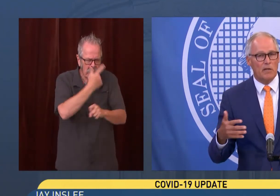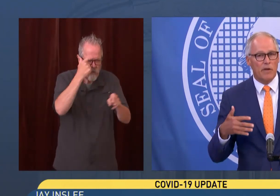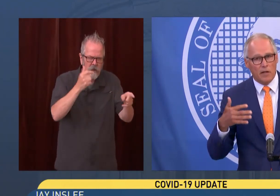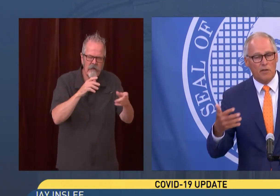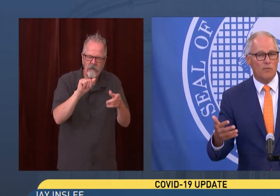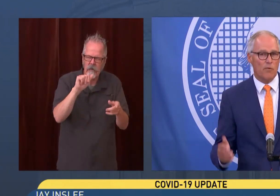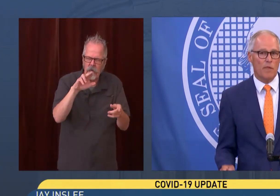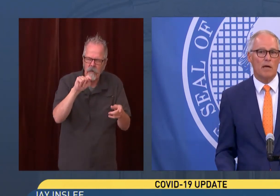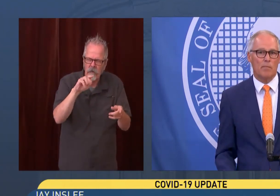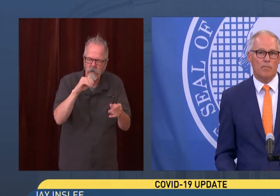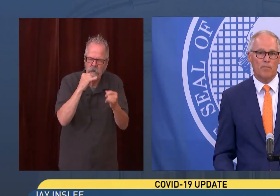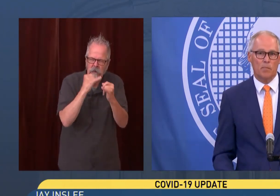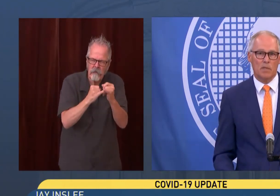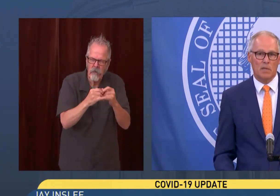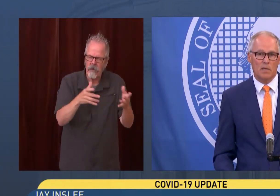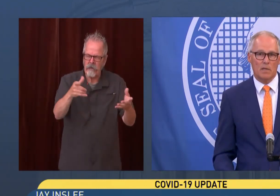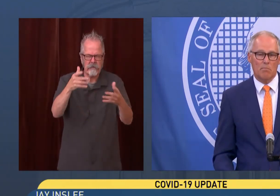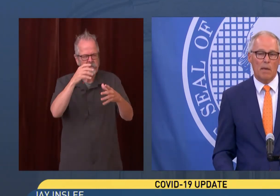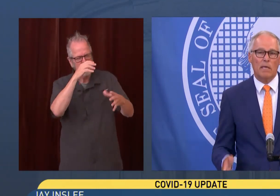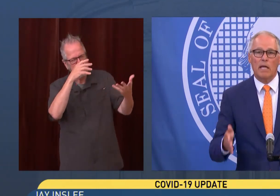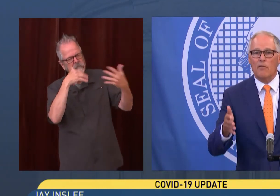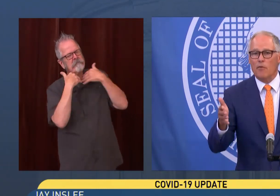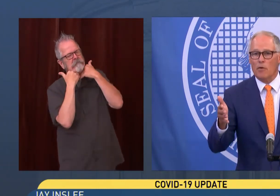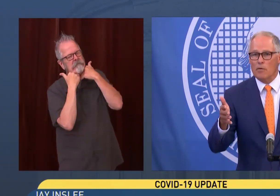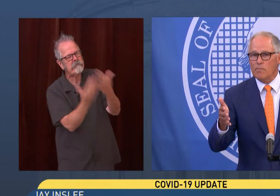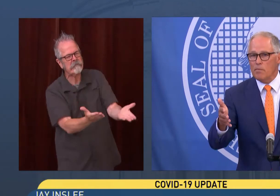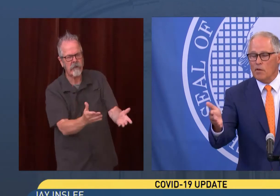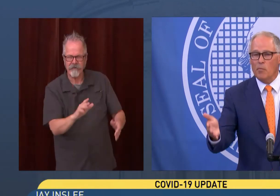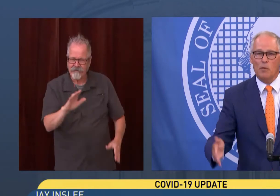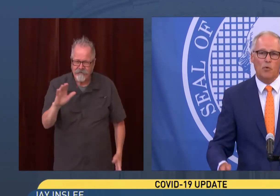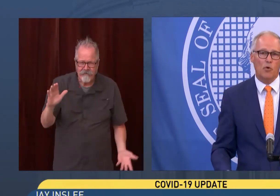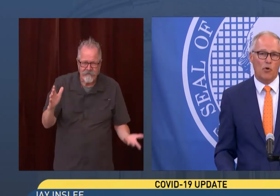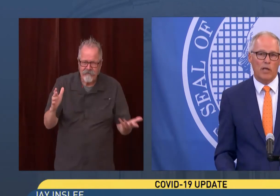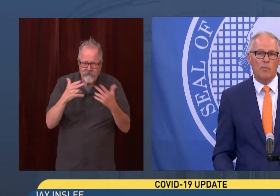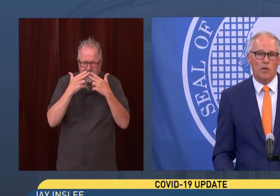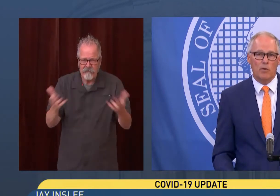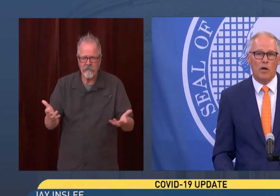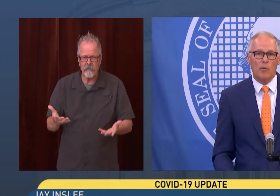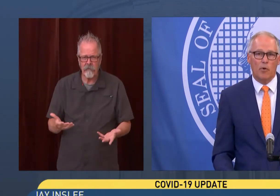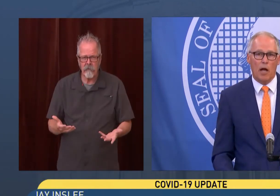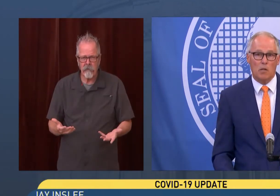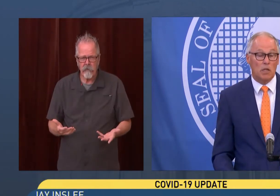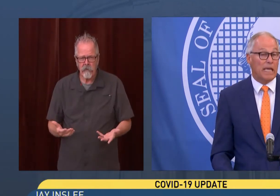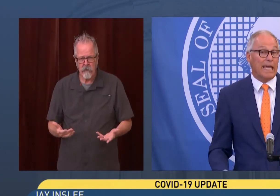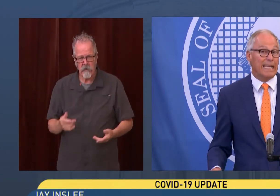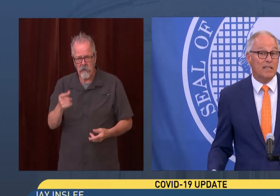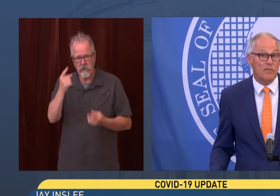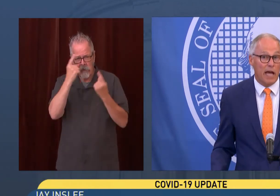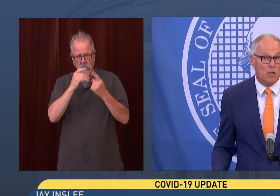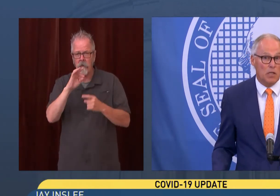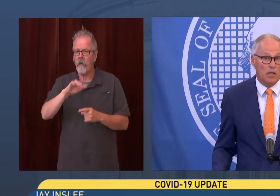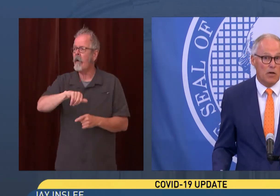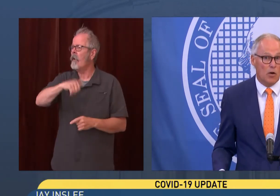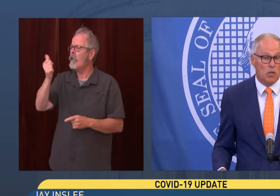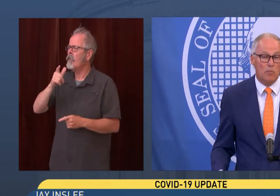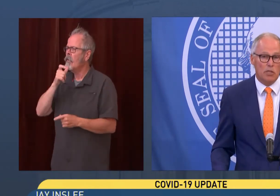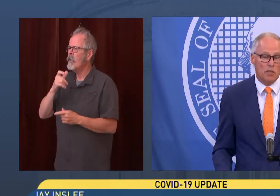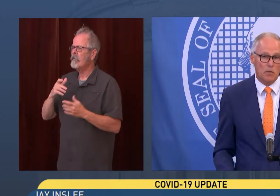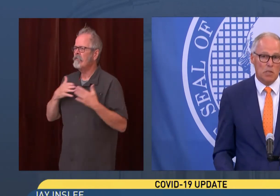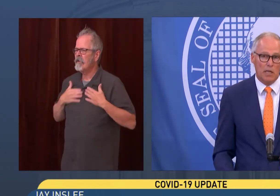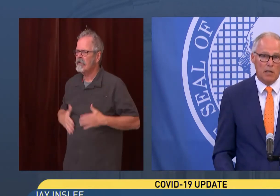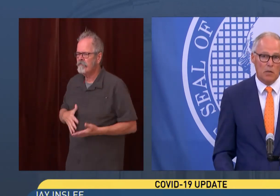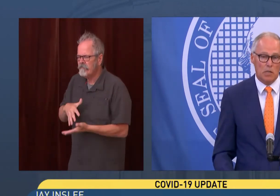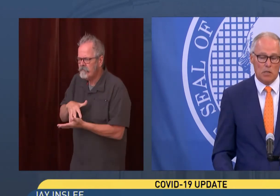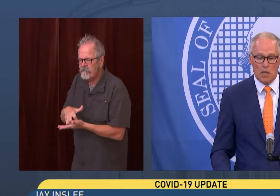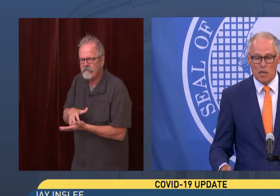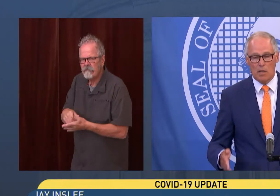a little bit. Get a vaccine for them. Maybe get it for some people who are immunocompromised and can't get the vaccine and are subject